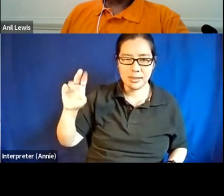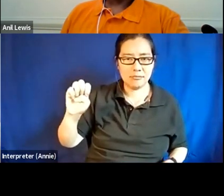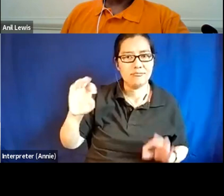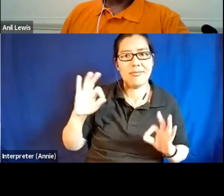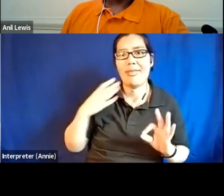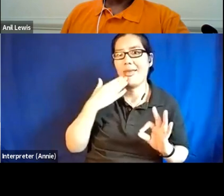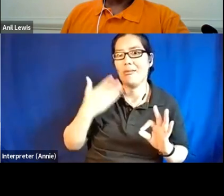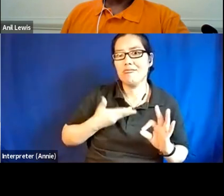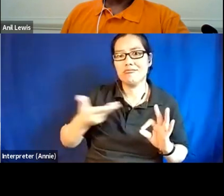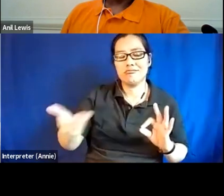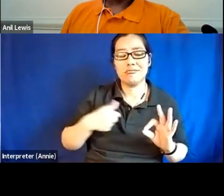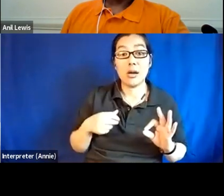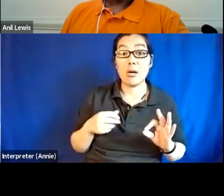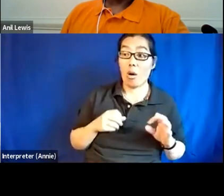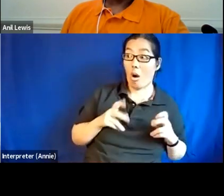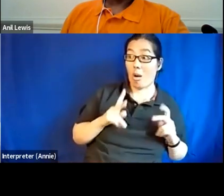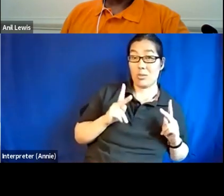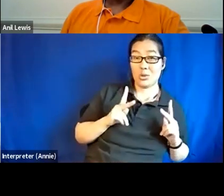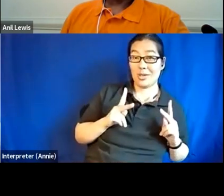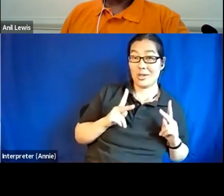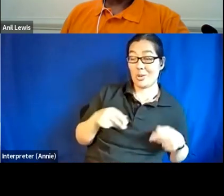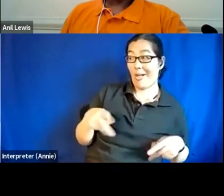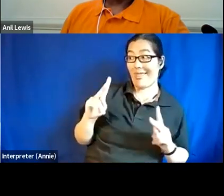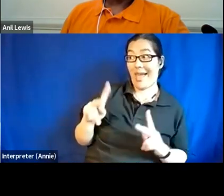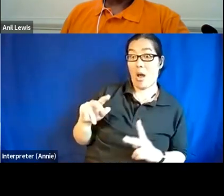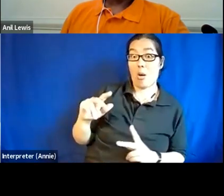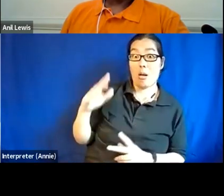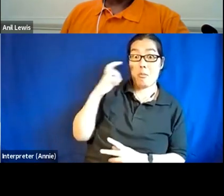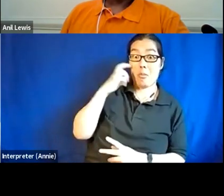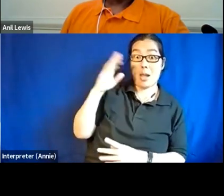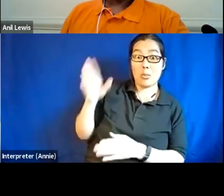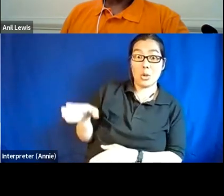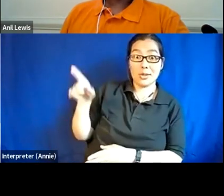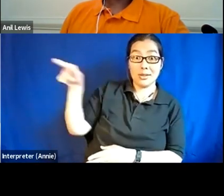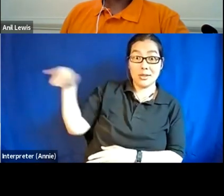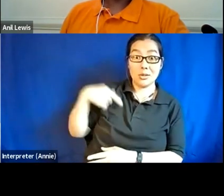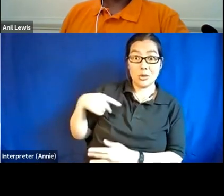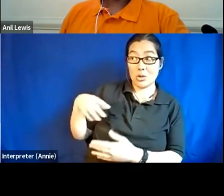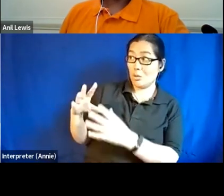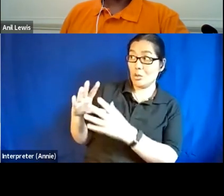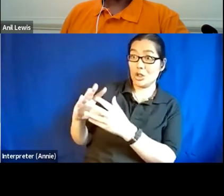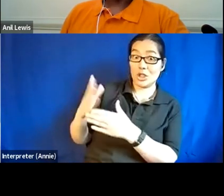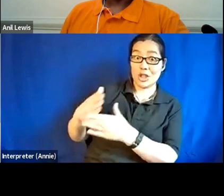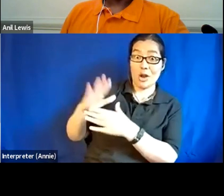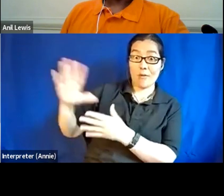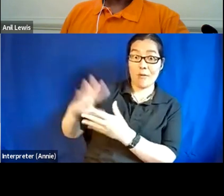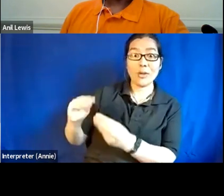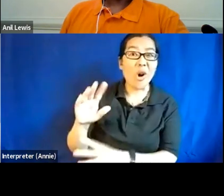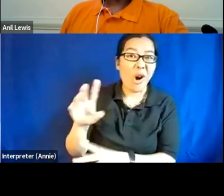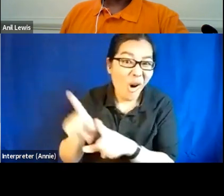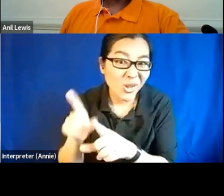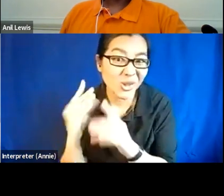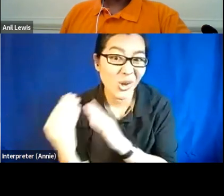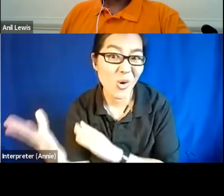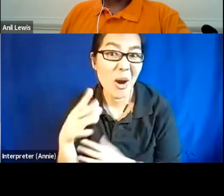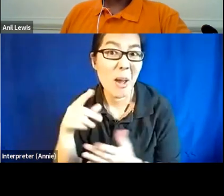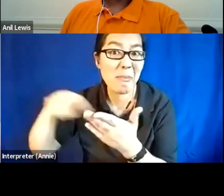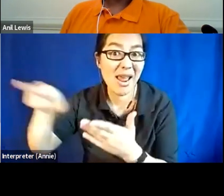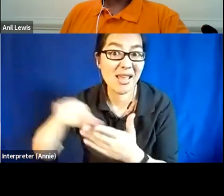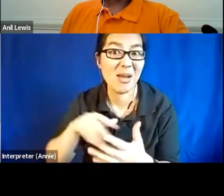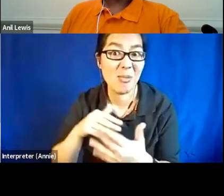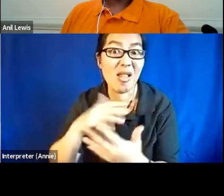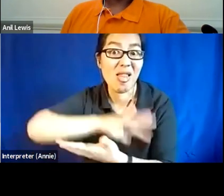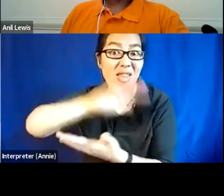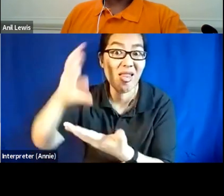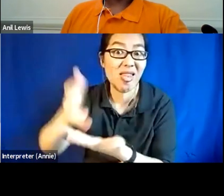you have the opportunity to let someone who's blind share their voice, um, you should pay them a lot. Lovely. Can't, can't top that.